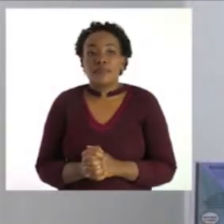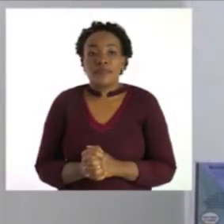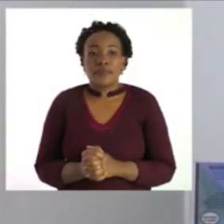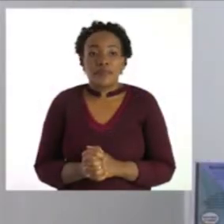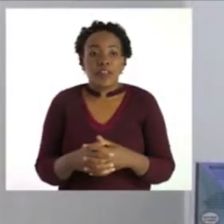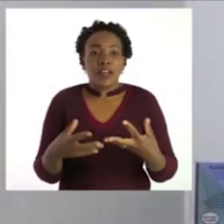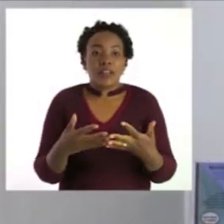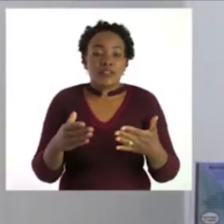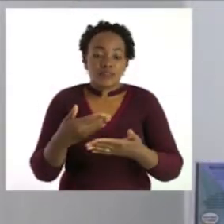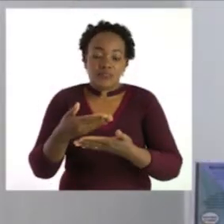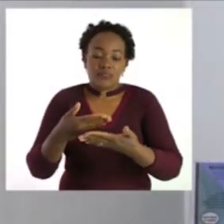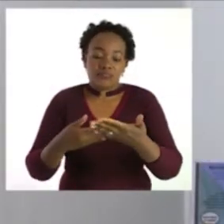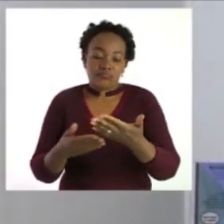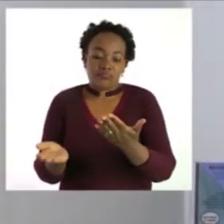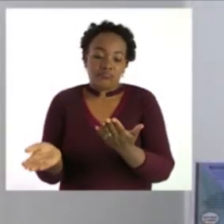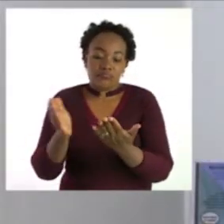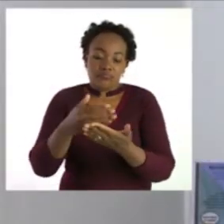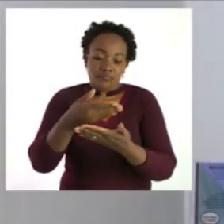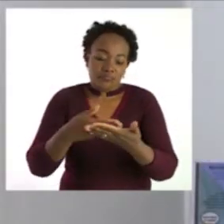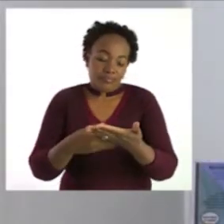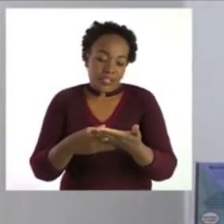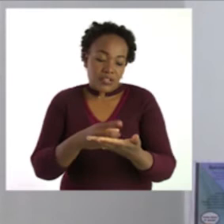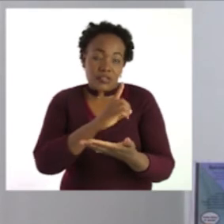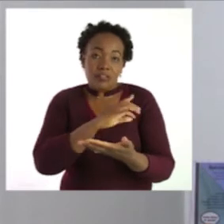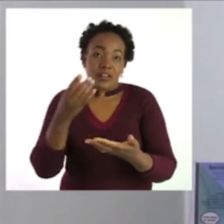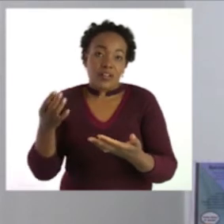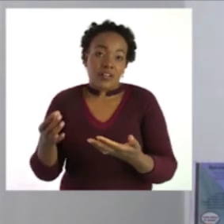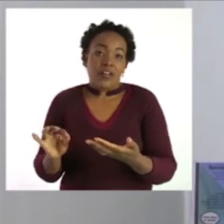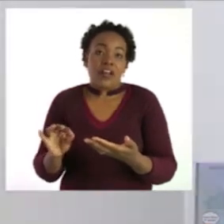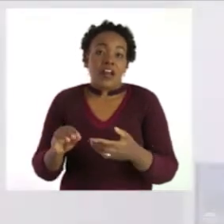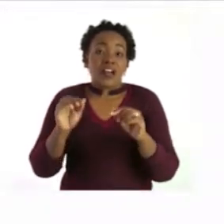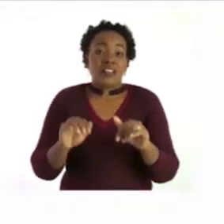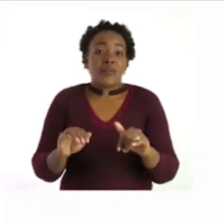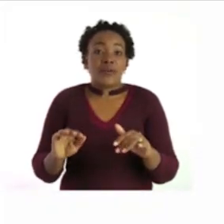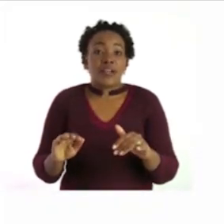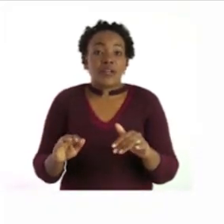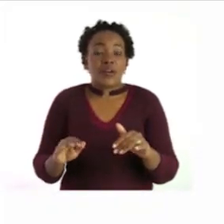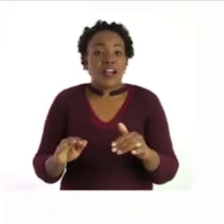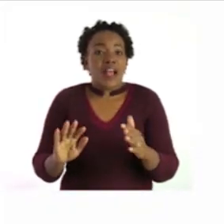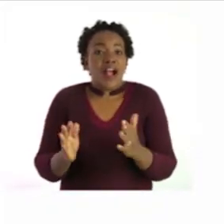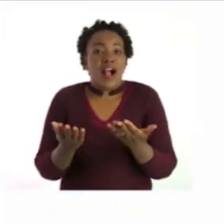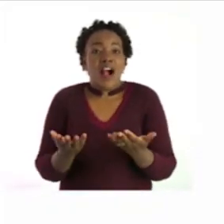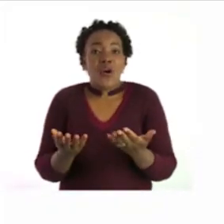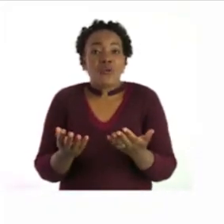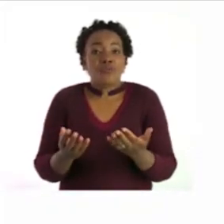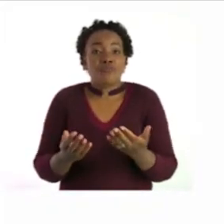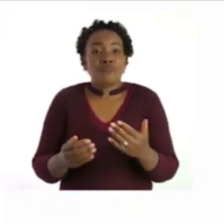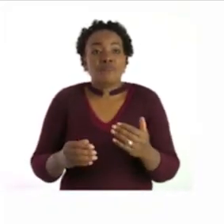let's now move on to page 19 where we are going to learn about creative writing